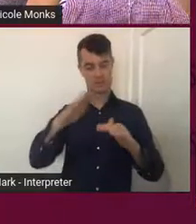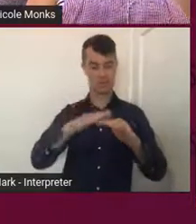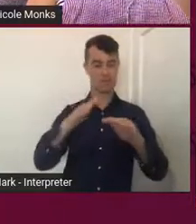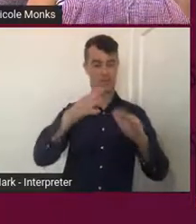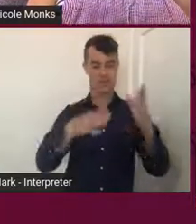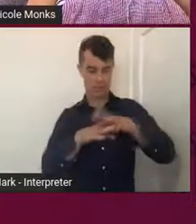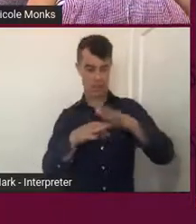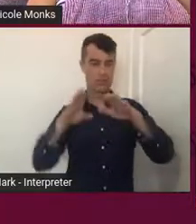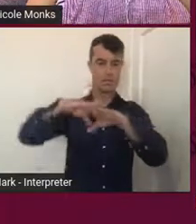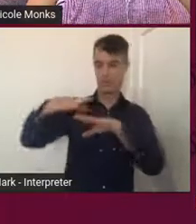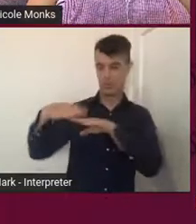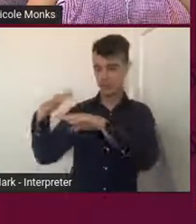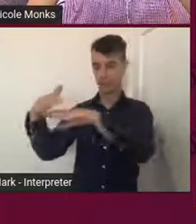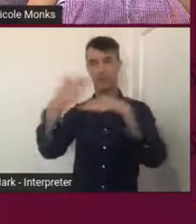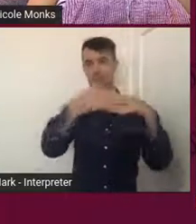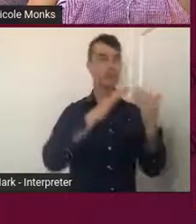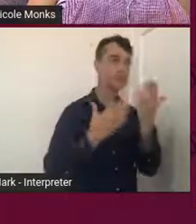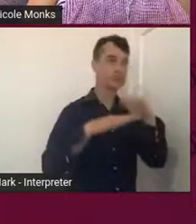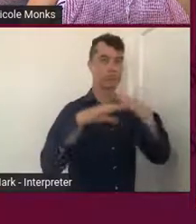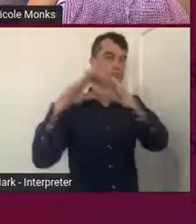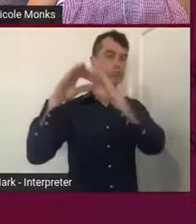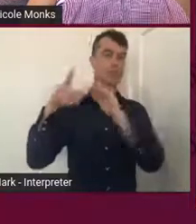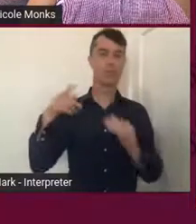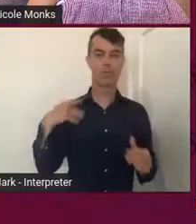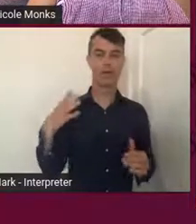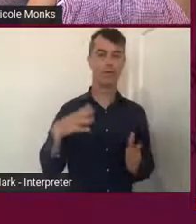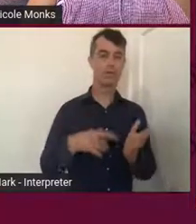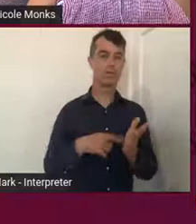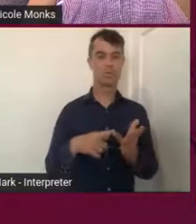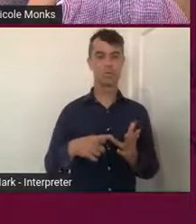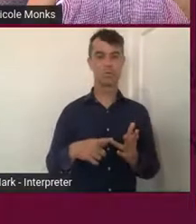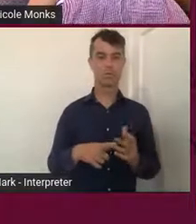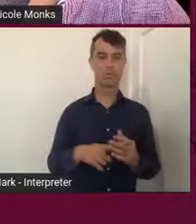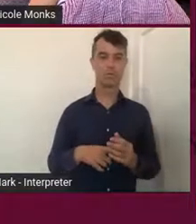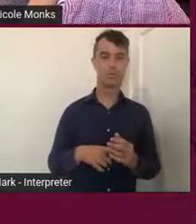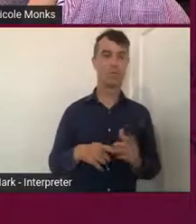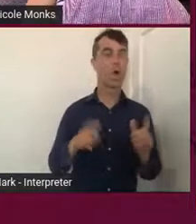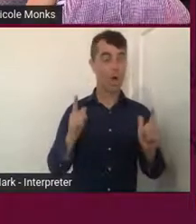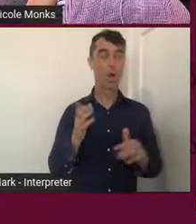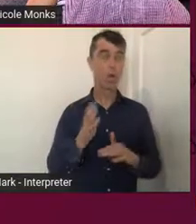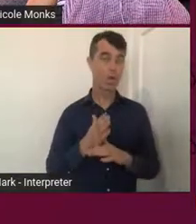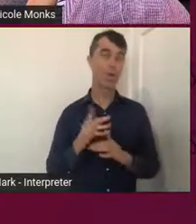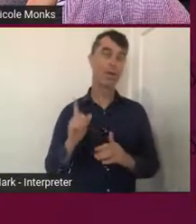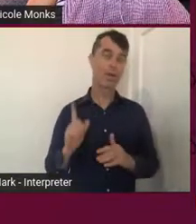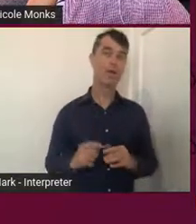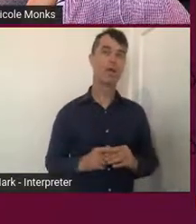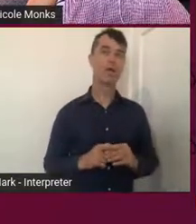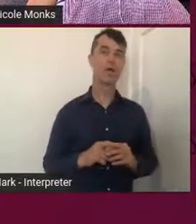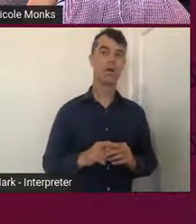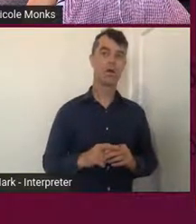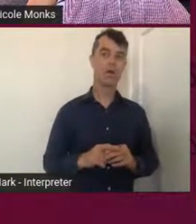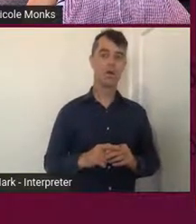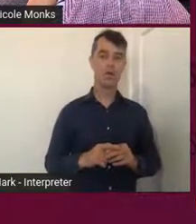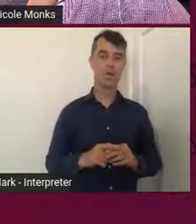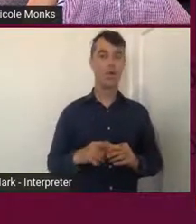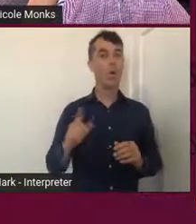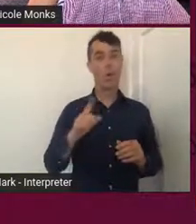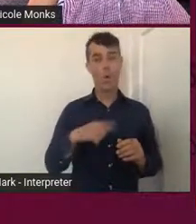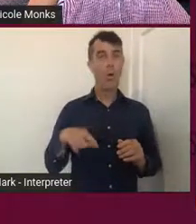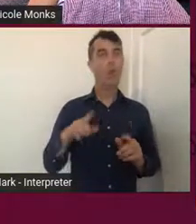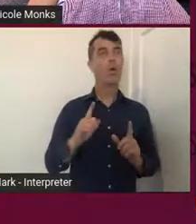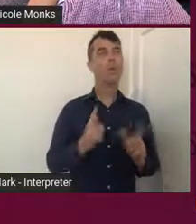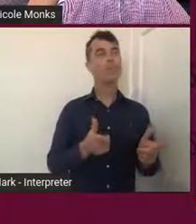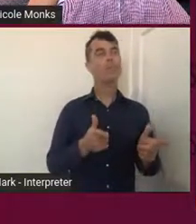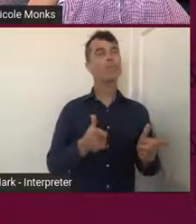other, one on the other. And we had to, yeah, it was just, it was a lot of work. But we, we all went up,